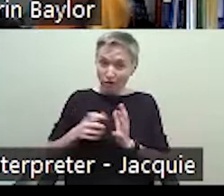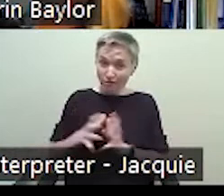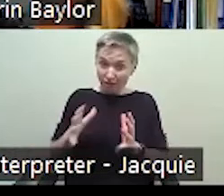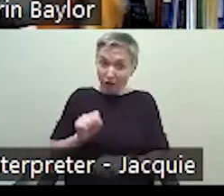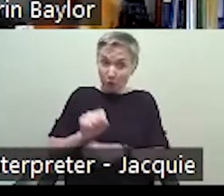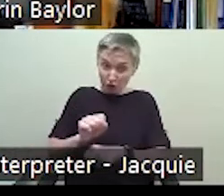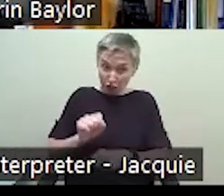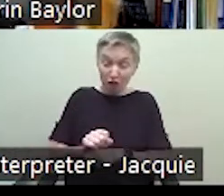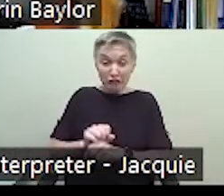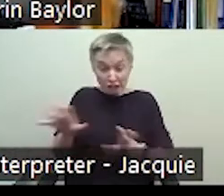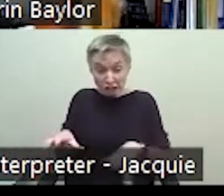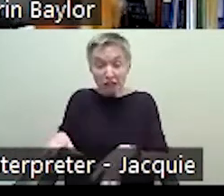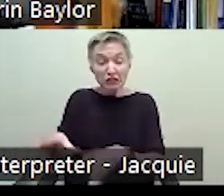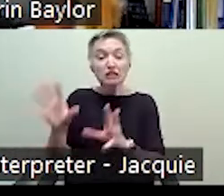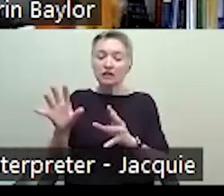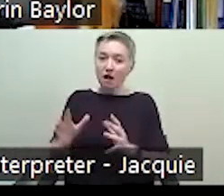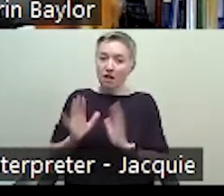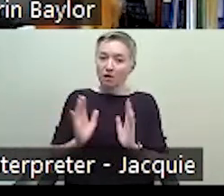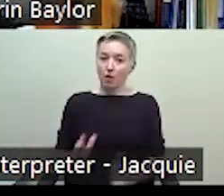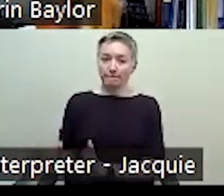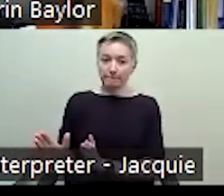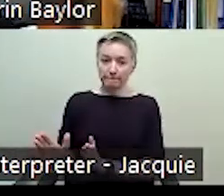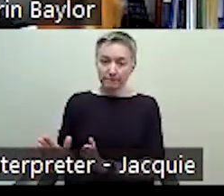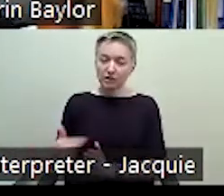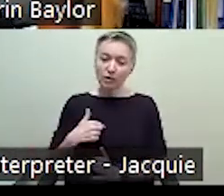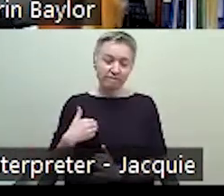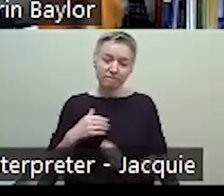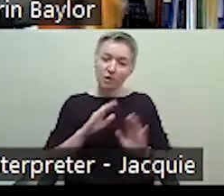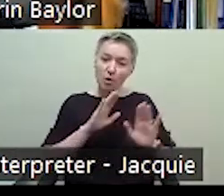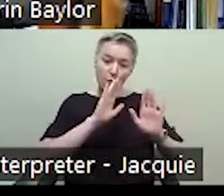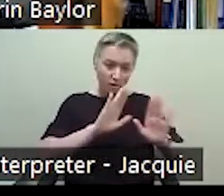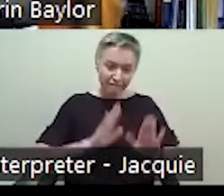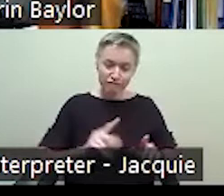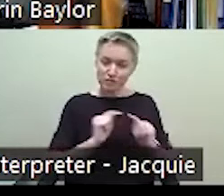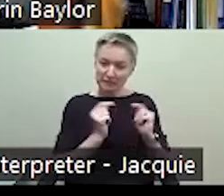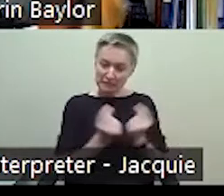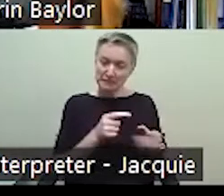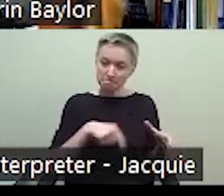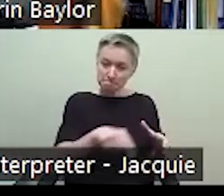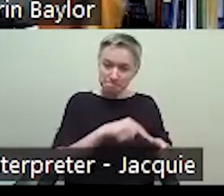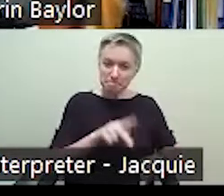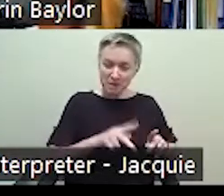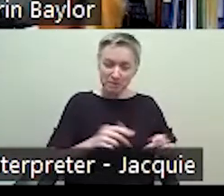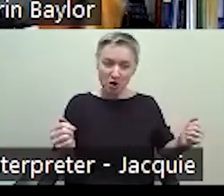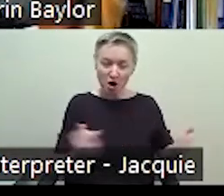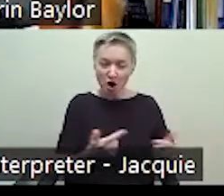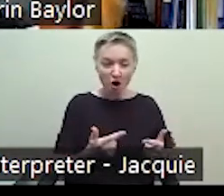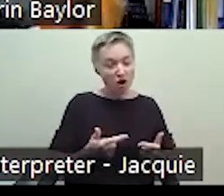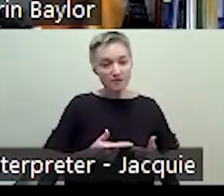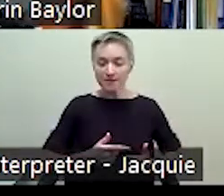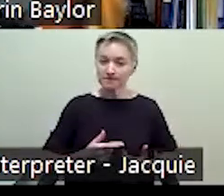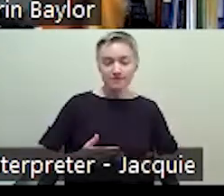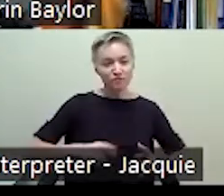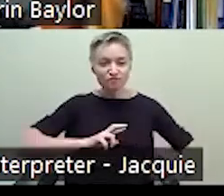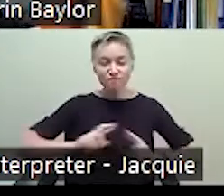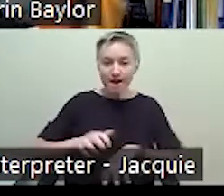preparation, so I have a fantastic and really dedicated team of people that are all in to help transform